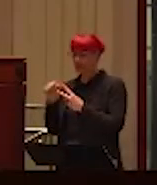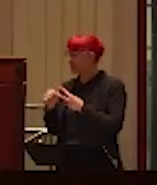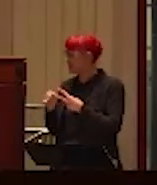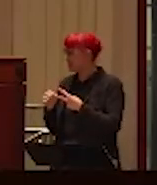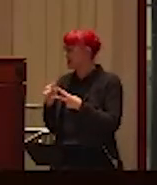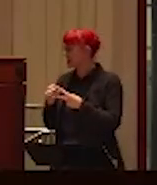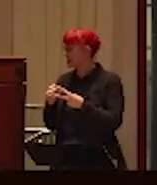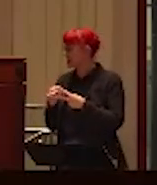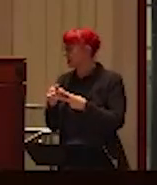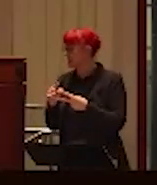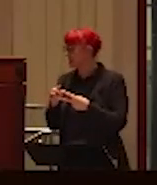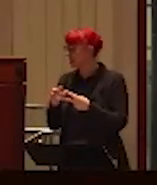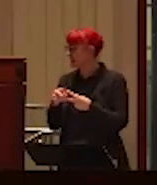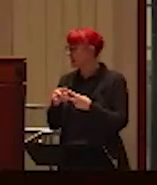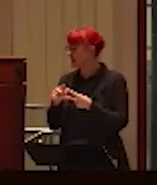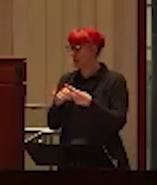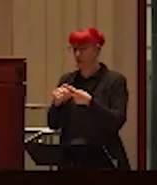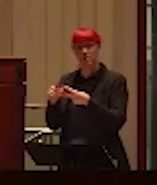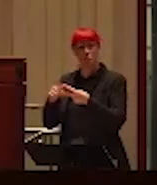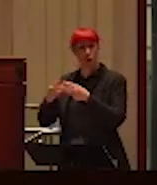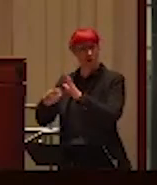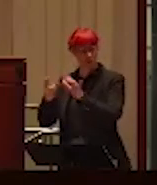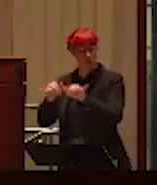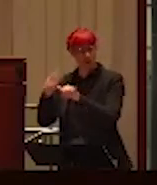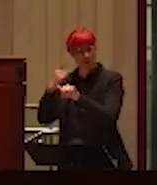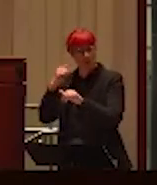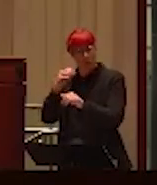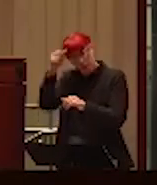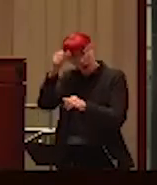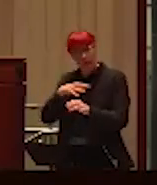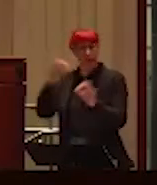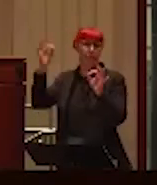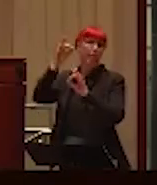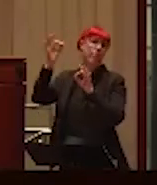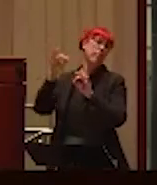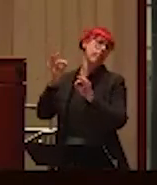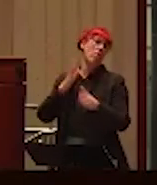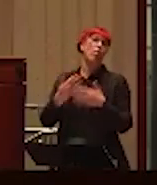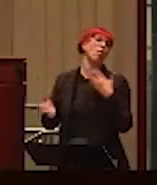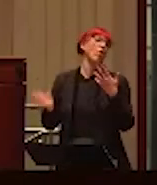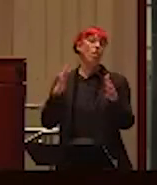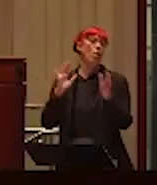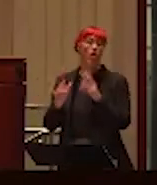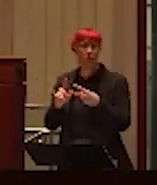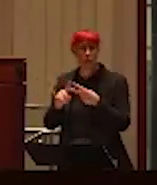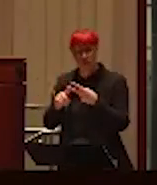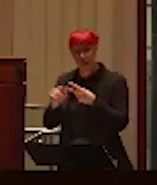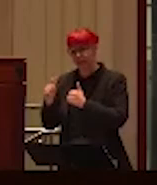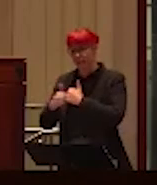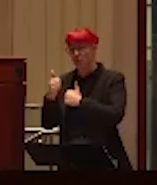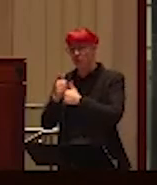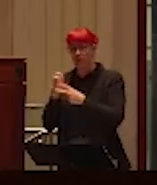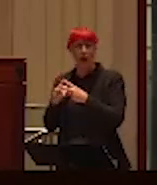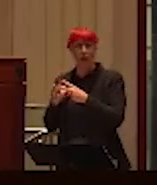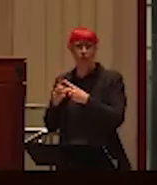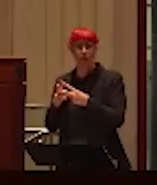men are portrayed in the media. One is as incompetent and the other way, other way is as dangerous. Um,